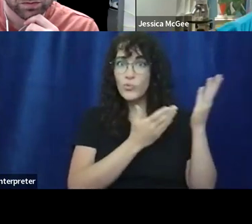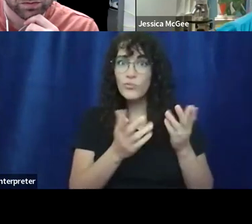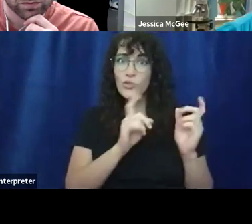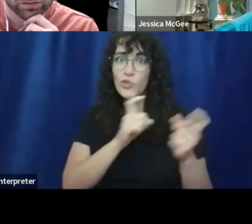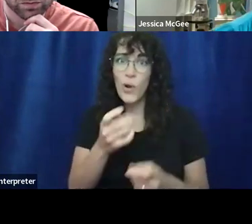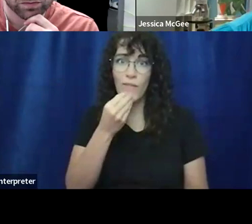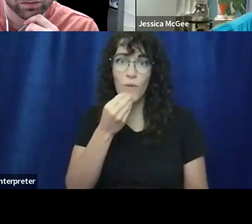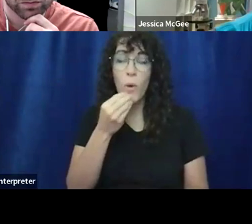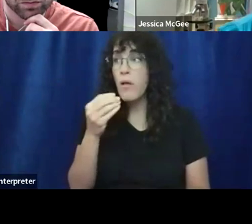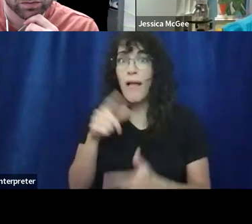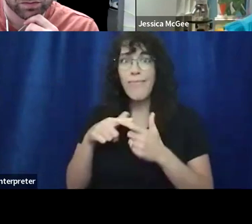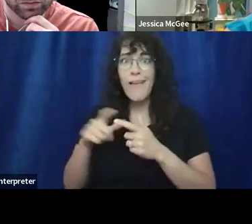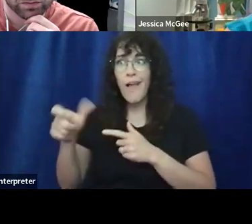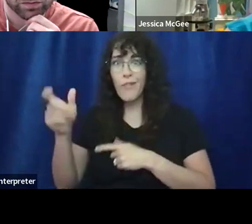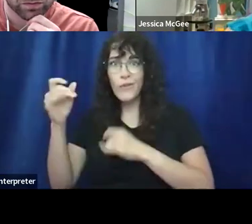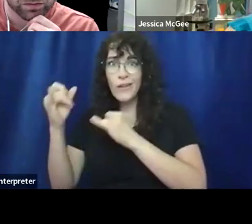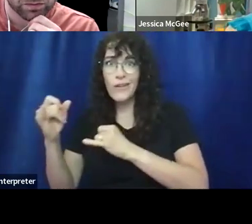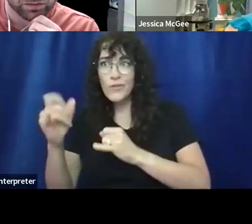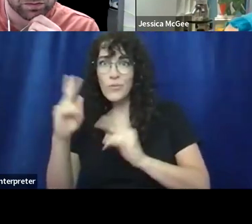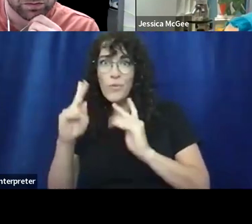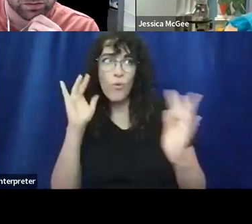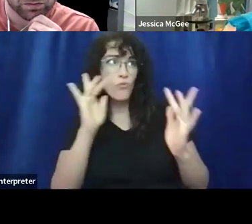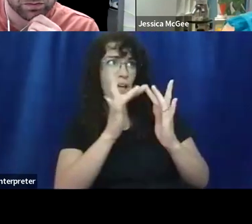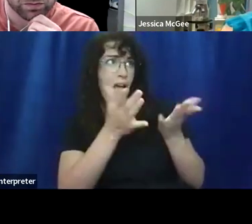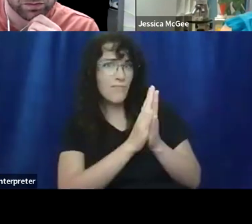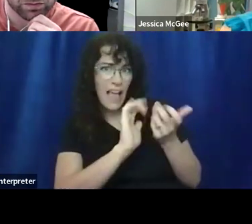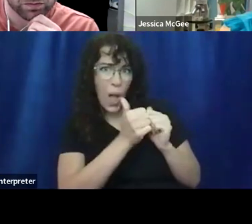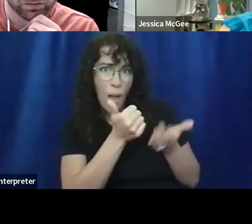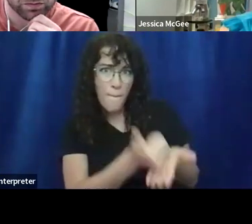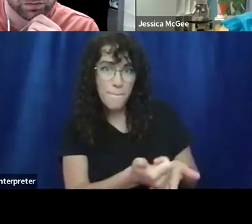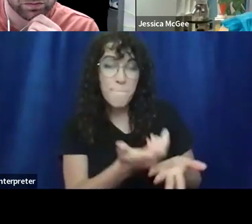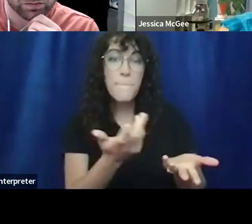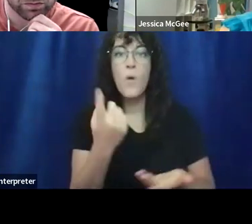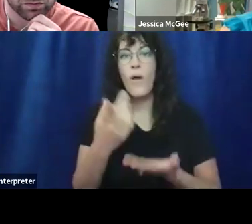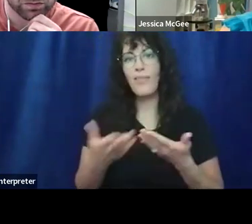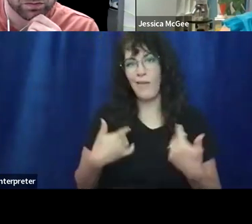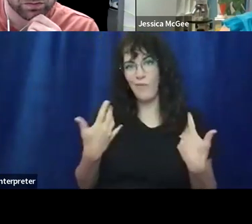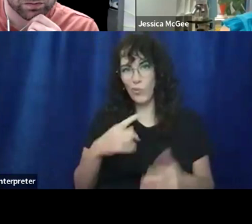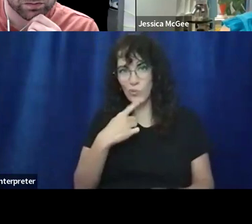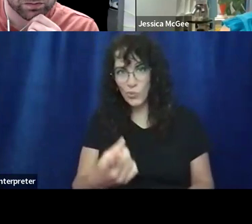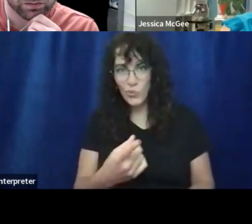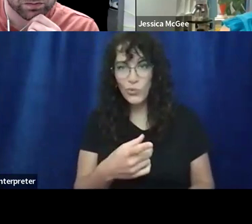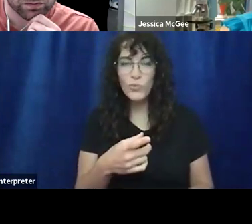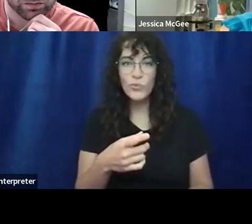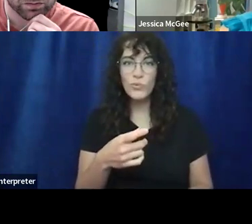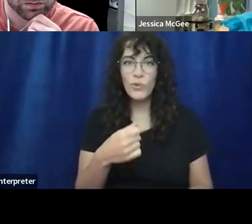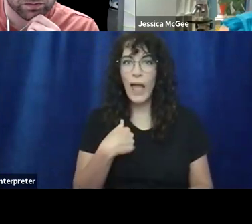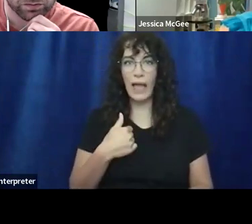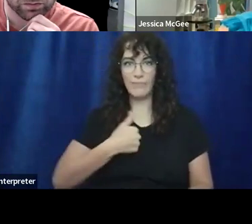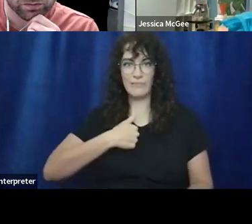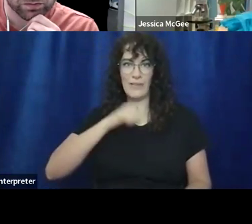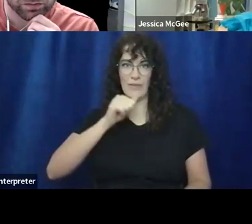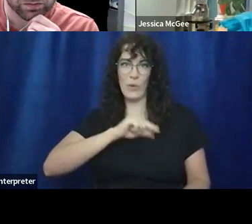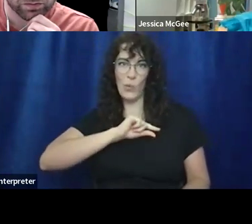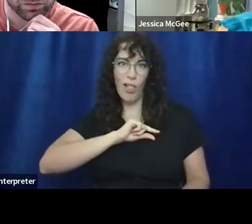reached out and asked how they could help. so I have no, I mean, the, the, the one thing I've already said, which is that I, I was not qualified